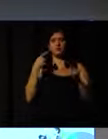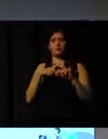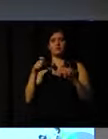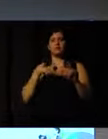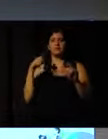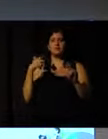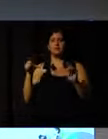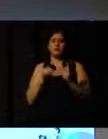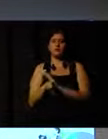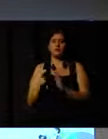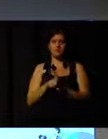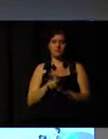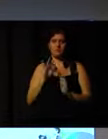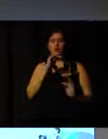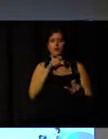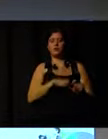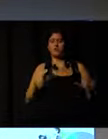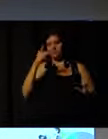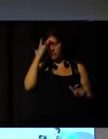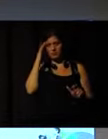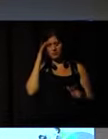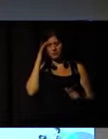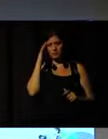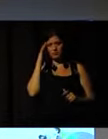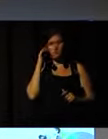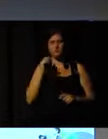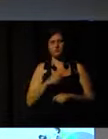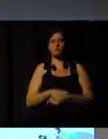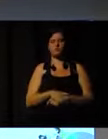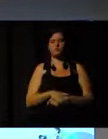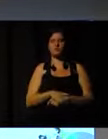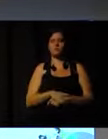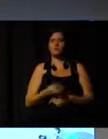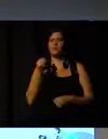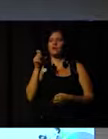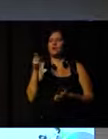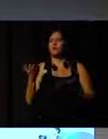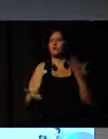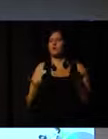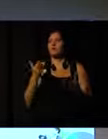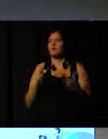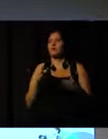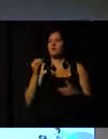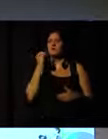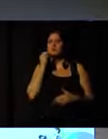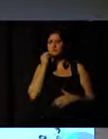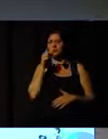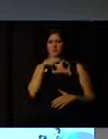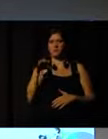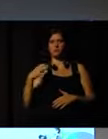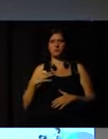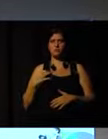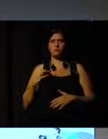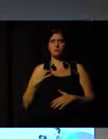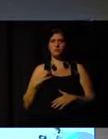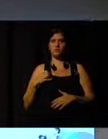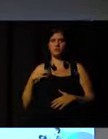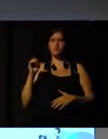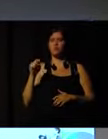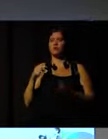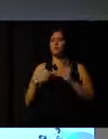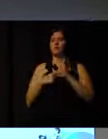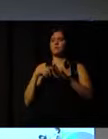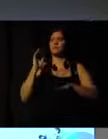And still within this team, with a question directed to all the board, all the panel, how to